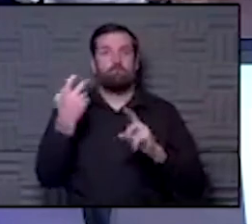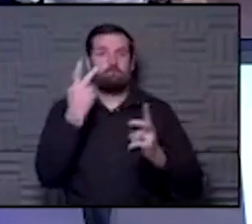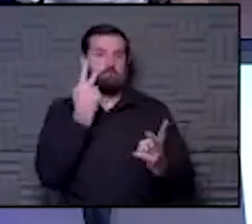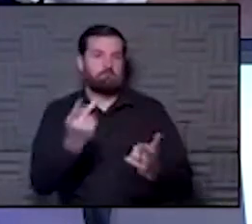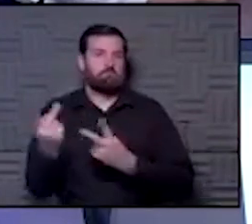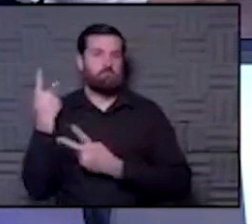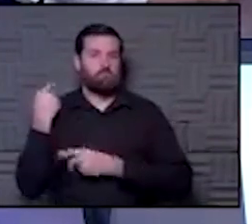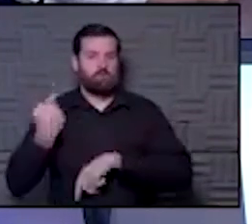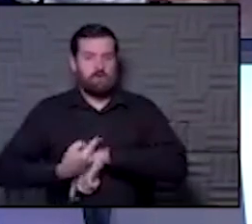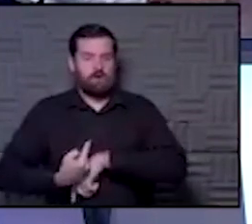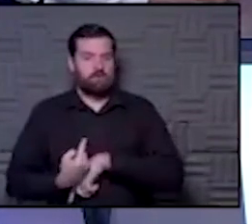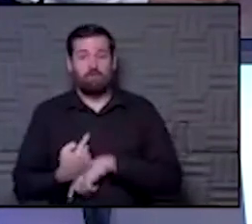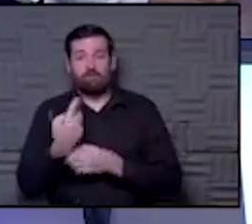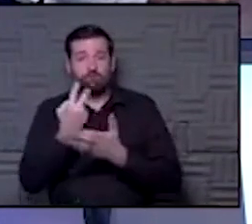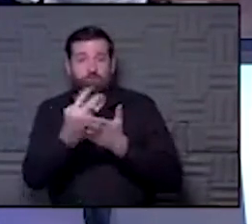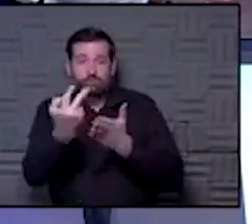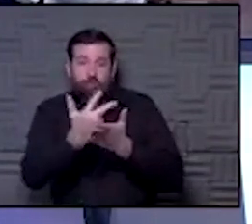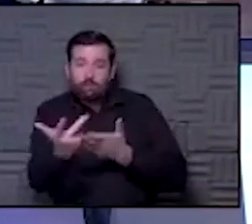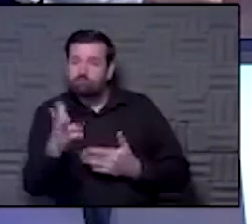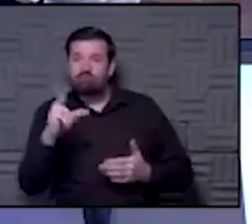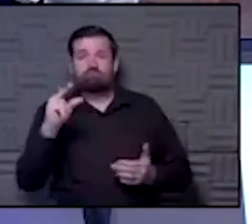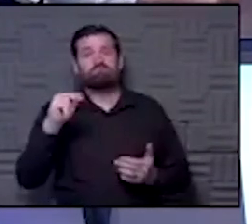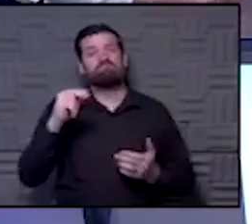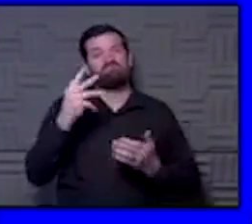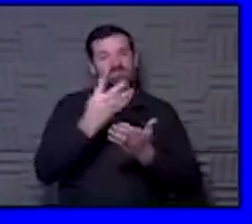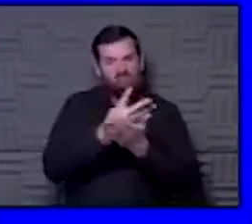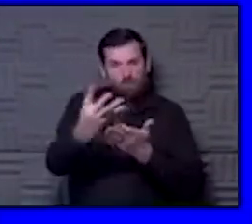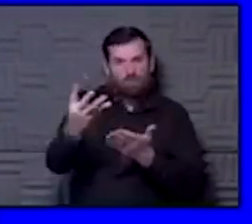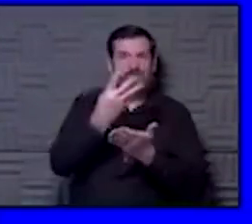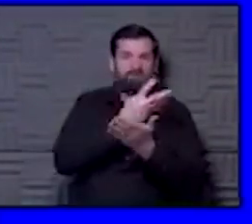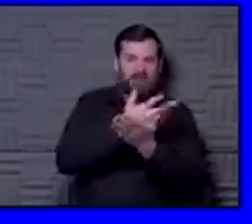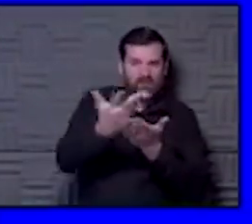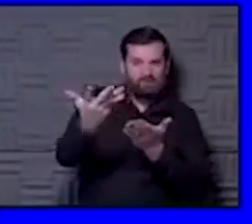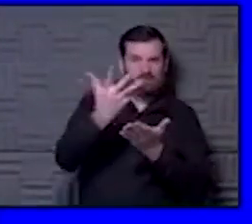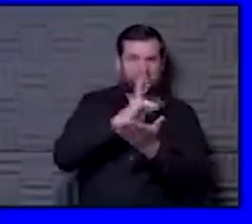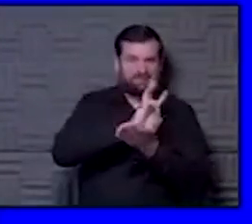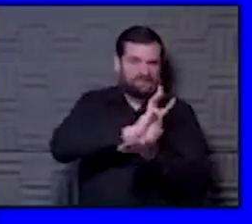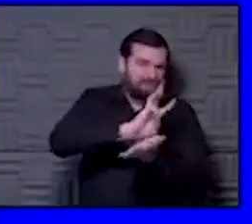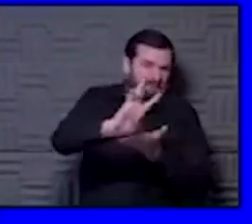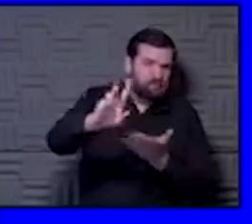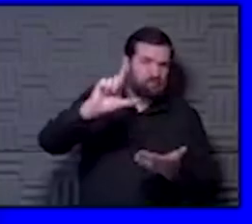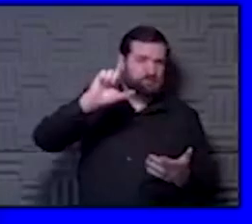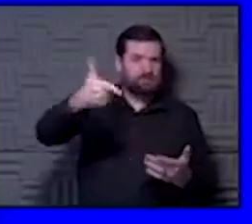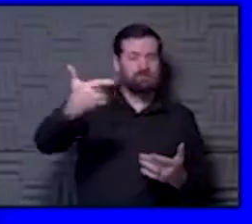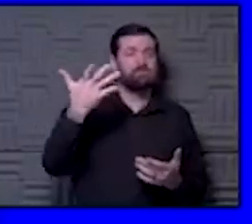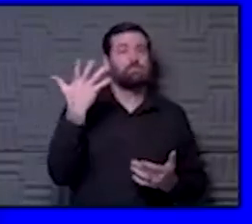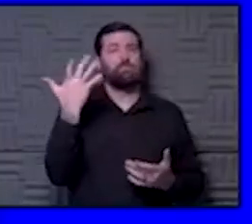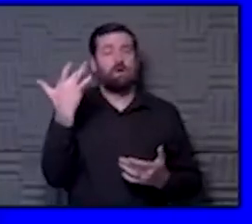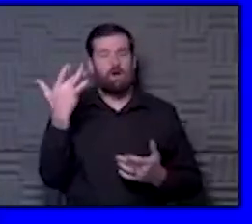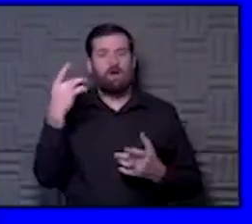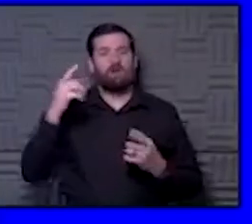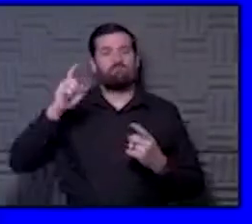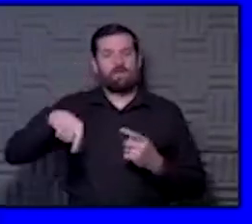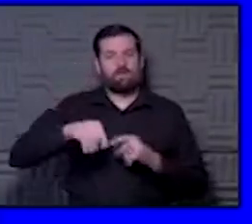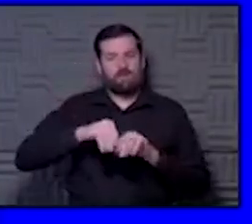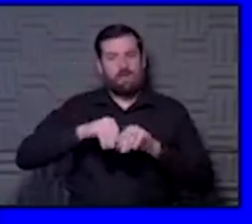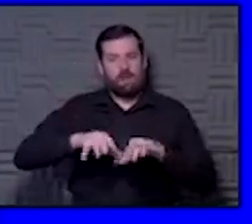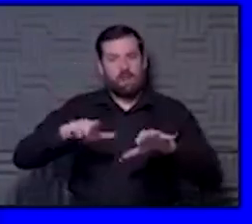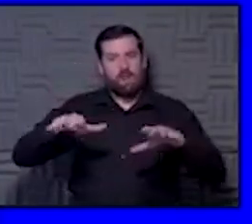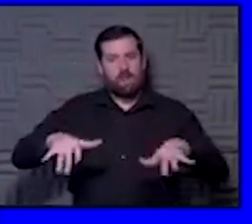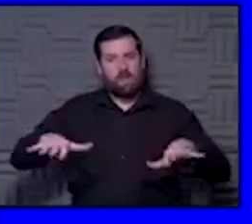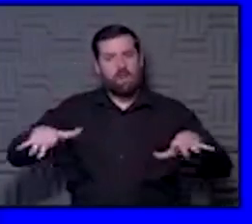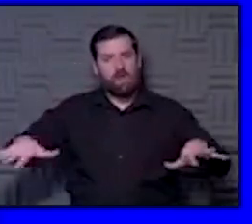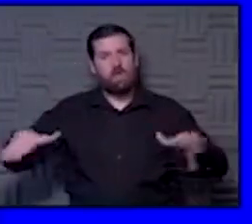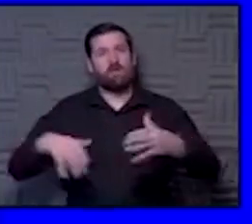After that, it didn't happen in two weeks or three weeks, but it was four, five, six weeks down the road because it does have to get to those second and third line of